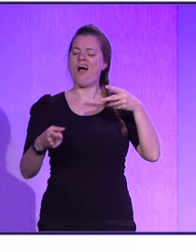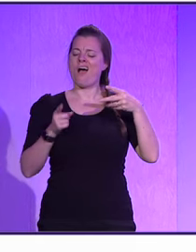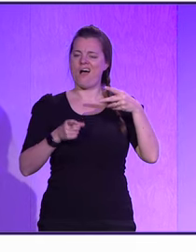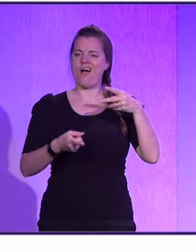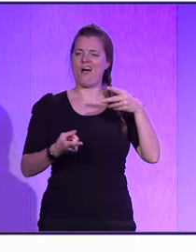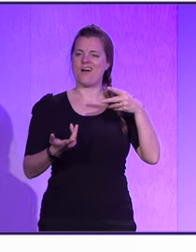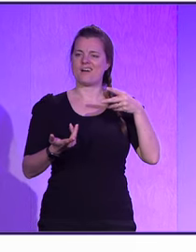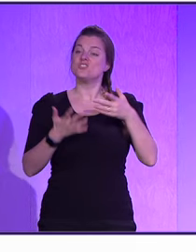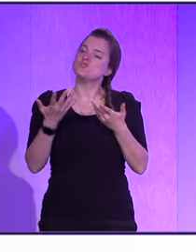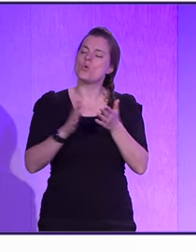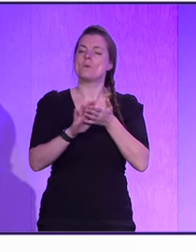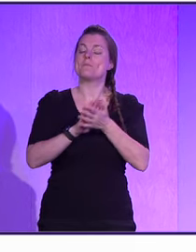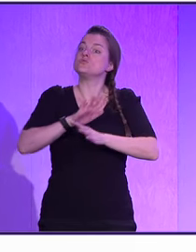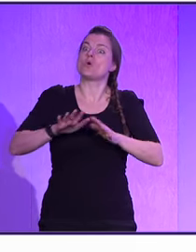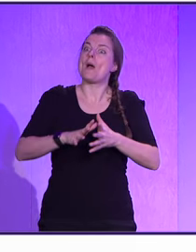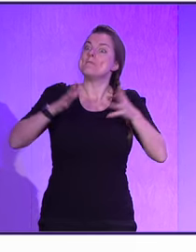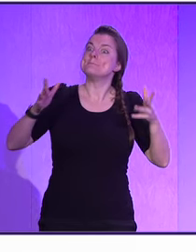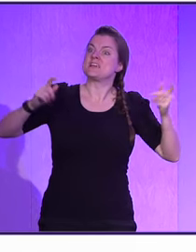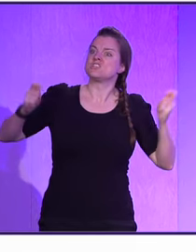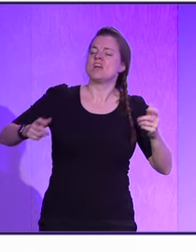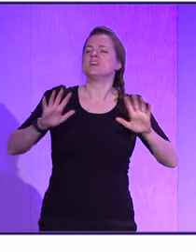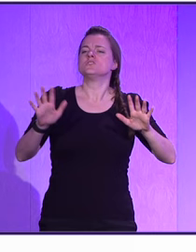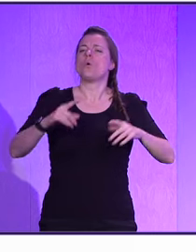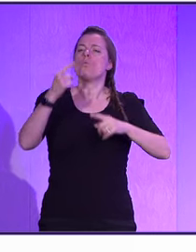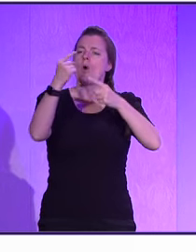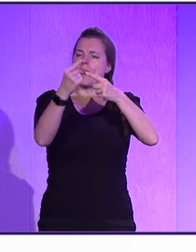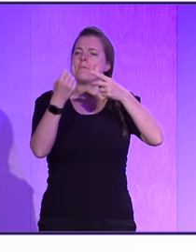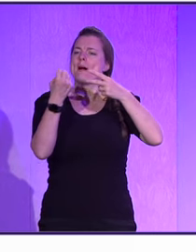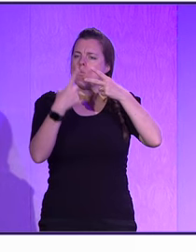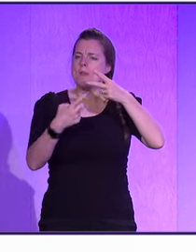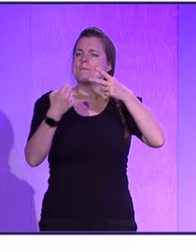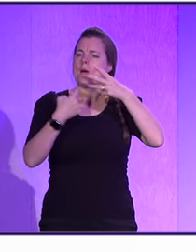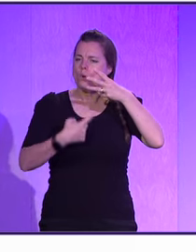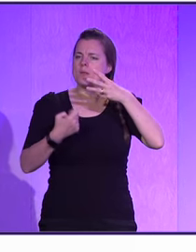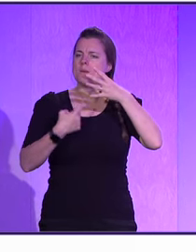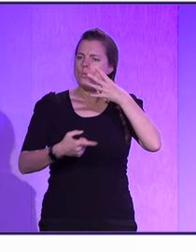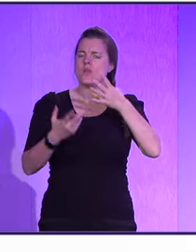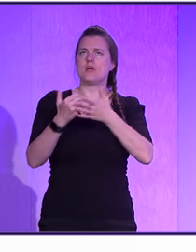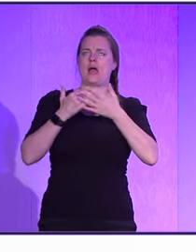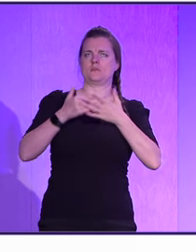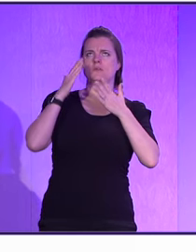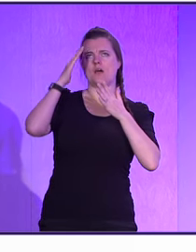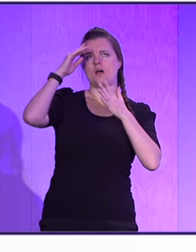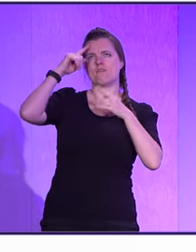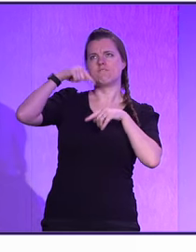Instead of the big change, there's the one-by-one review, right? That helps me kind of get into flow.